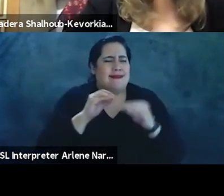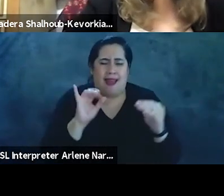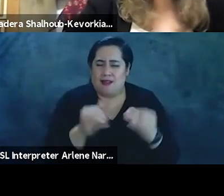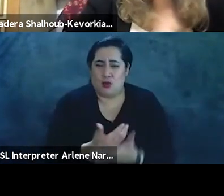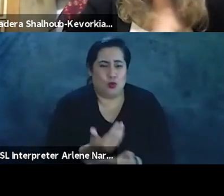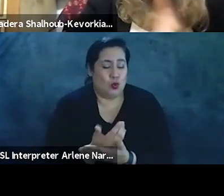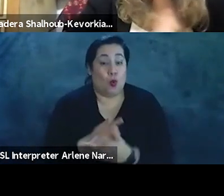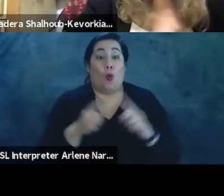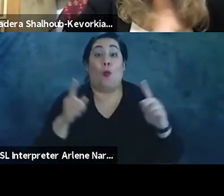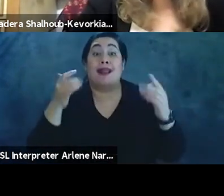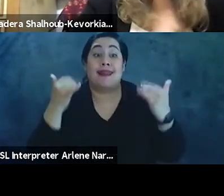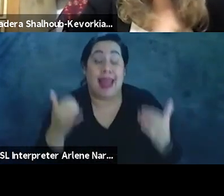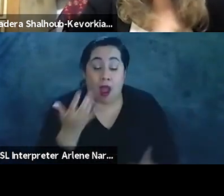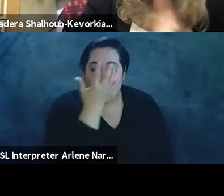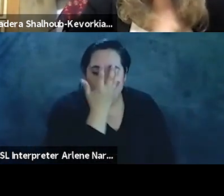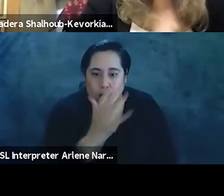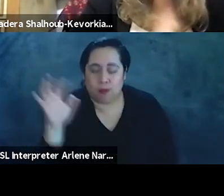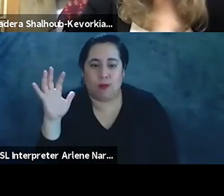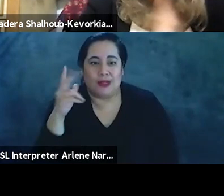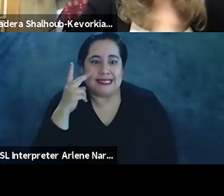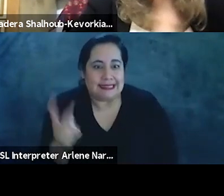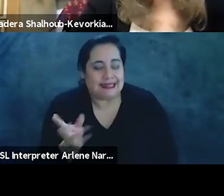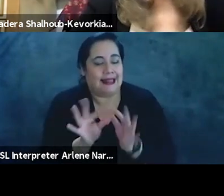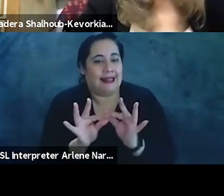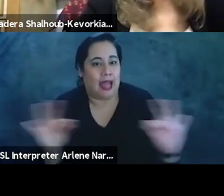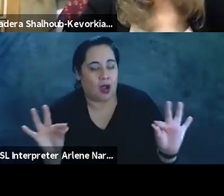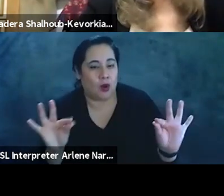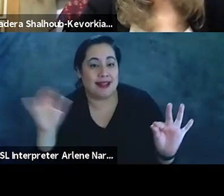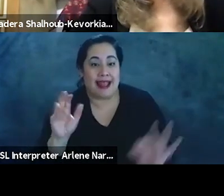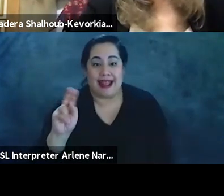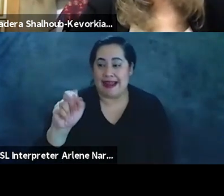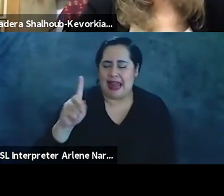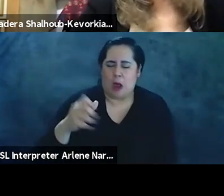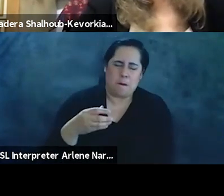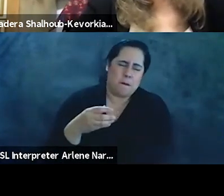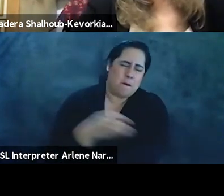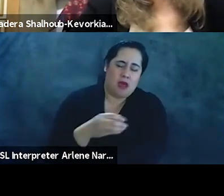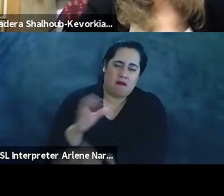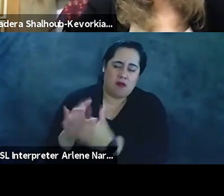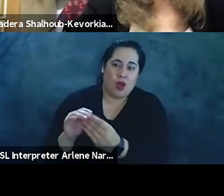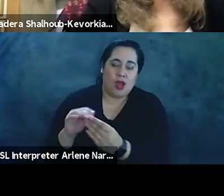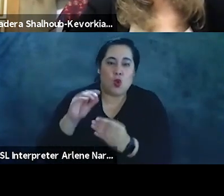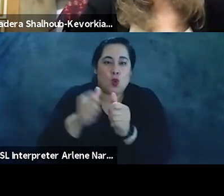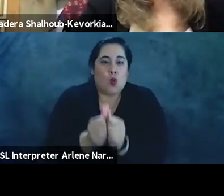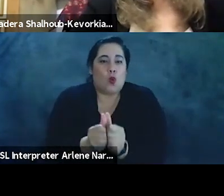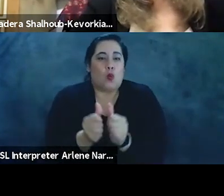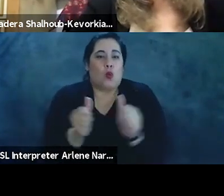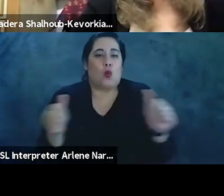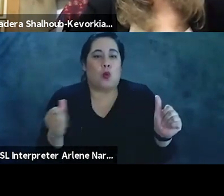that it's, the cloak is coming off and the, you know, the, the language is, as Nadia powerfully pointed out, it's coming out into the open.